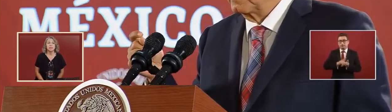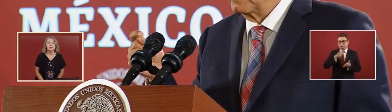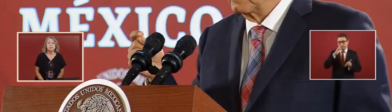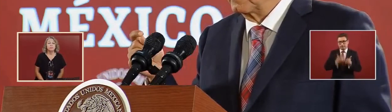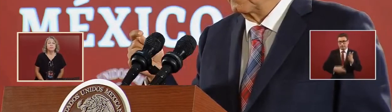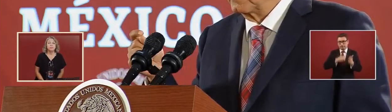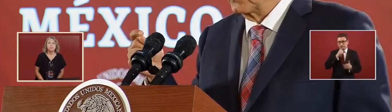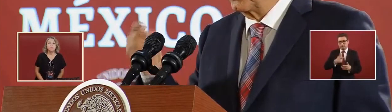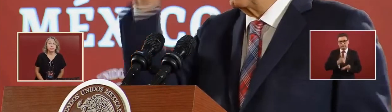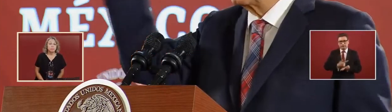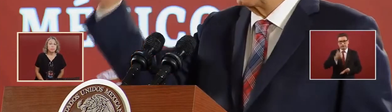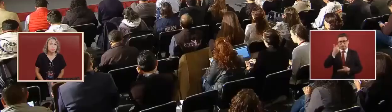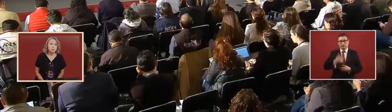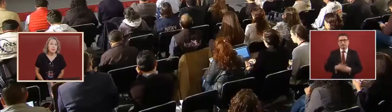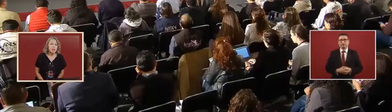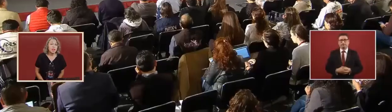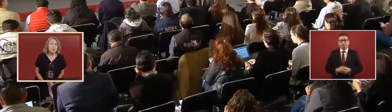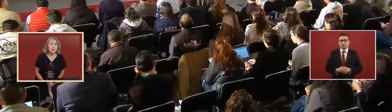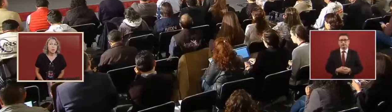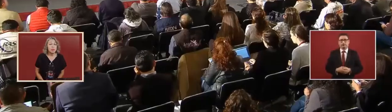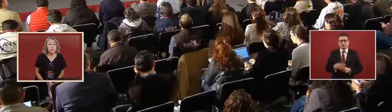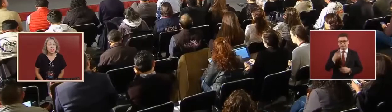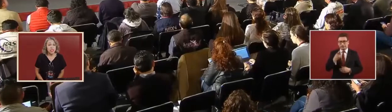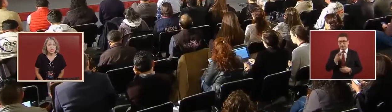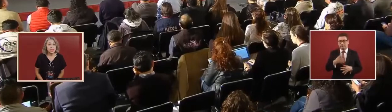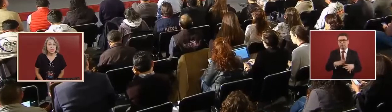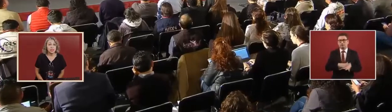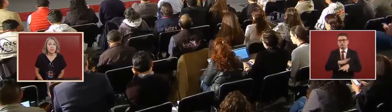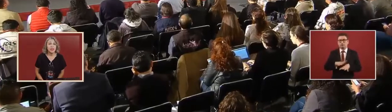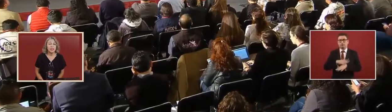That's one of the changes that has been gained.